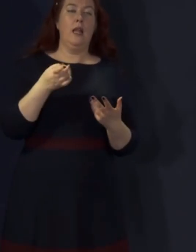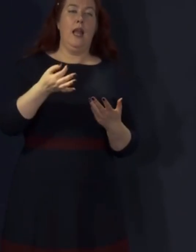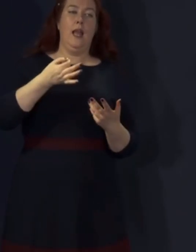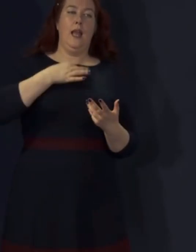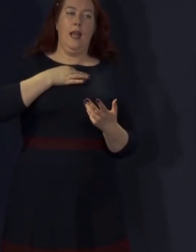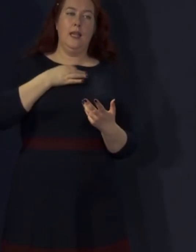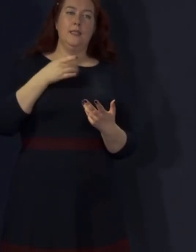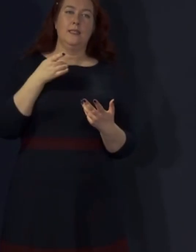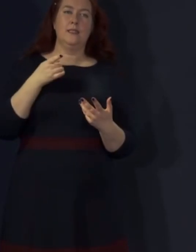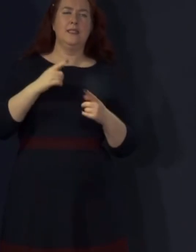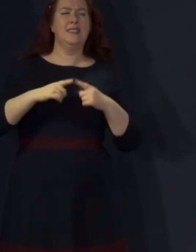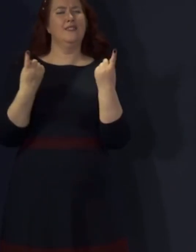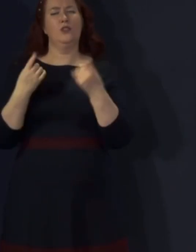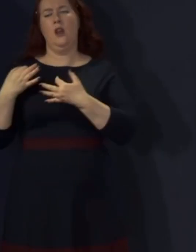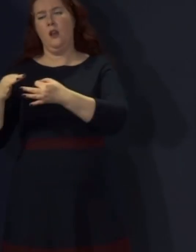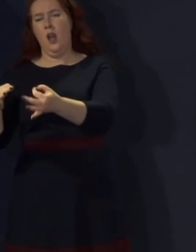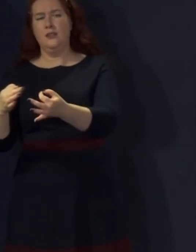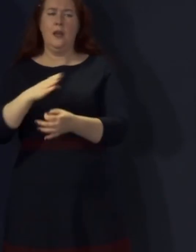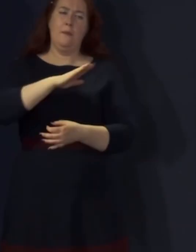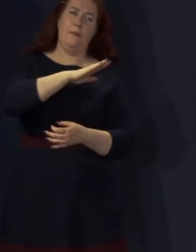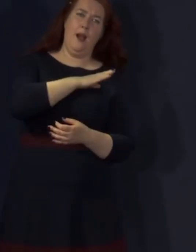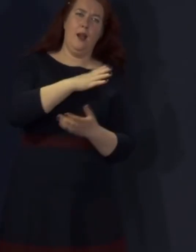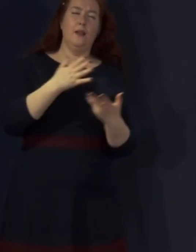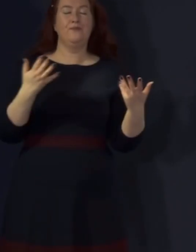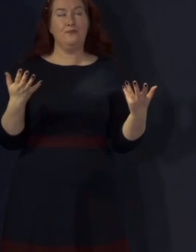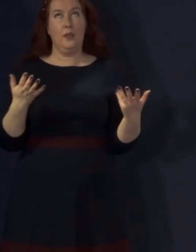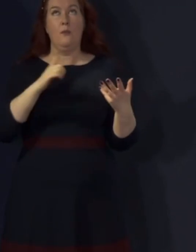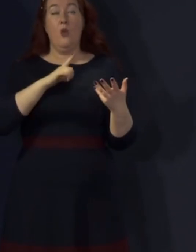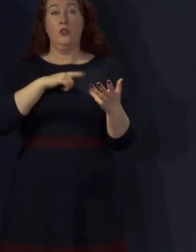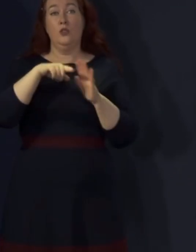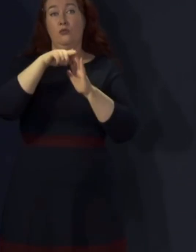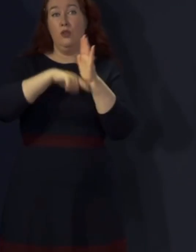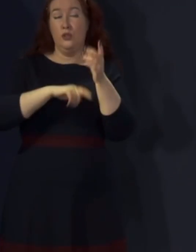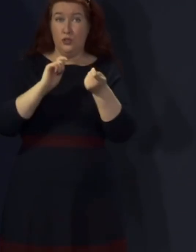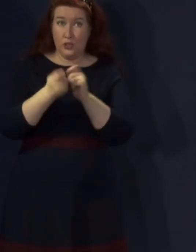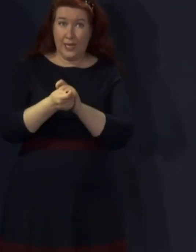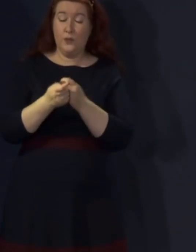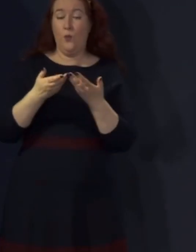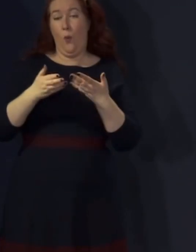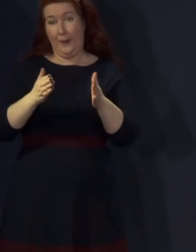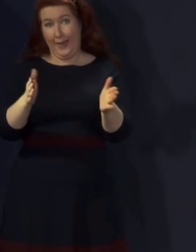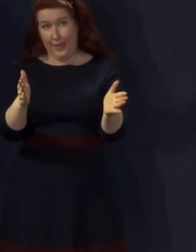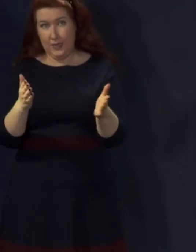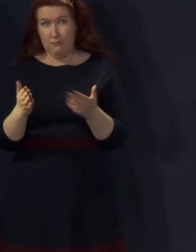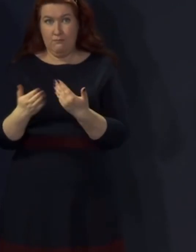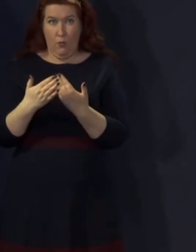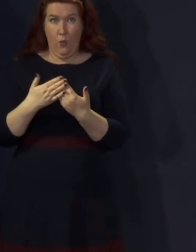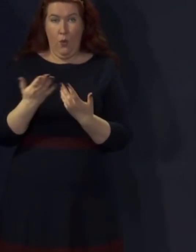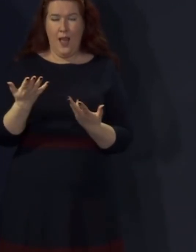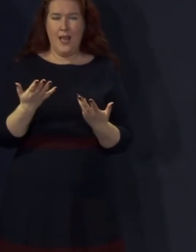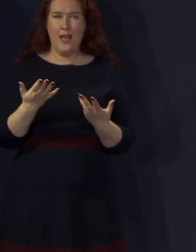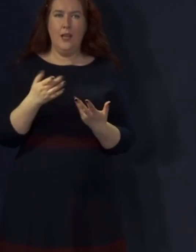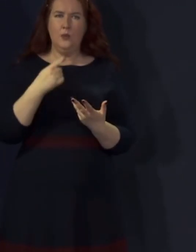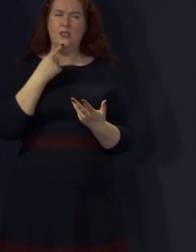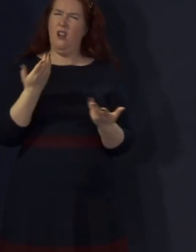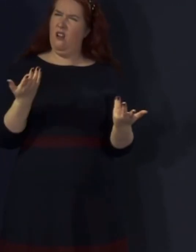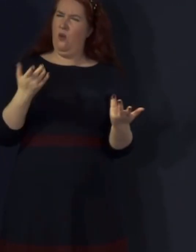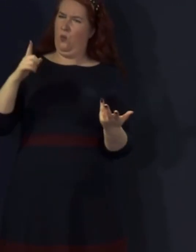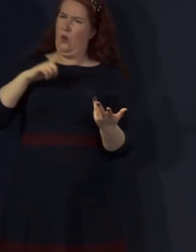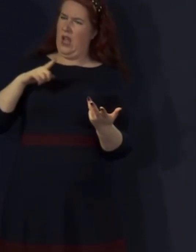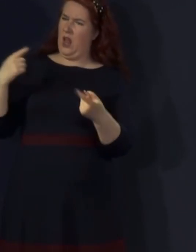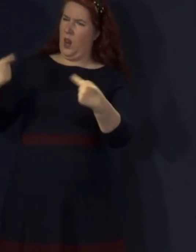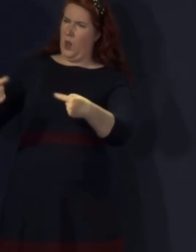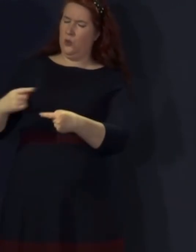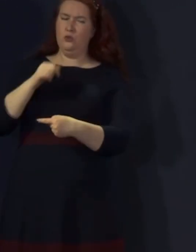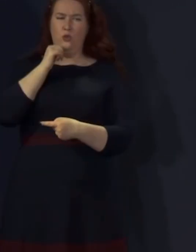happened in Murray. Folk can't even go about their business because of what's happened there. We're saying to people, use caution. Stuff is going to open